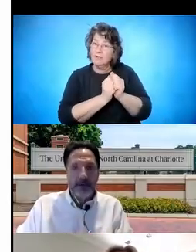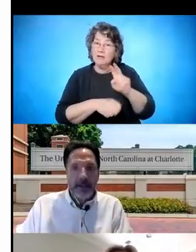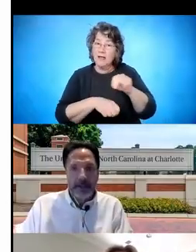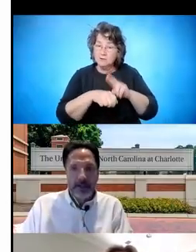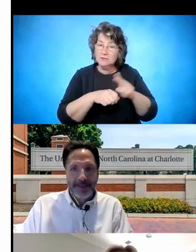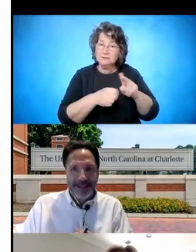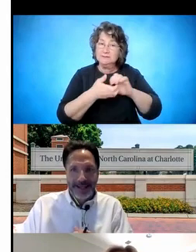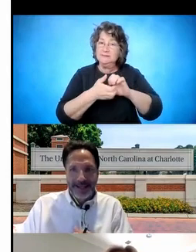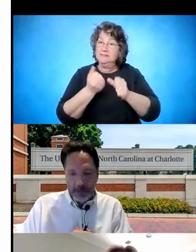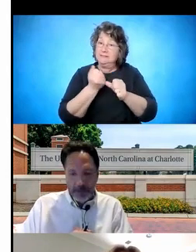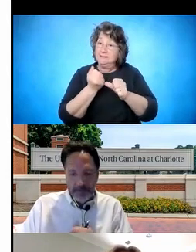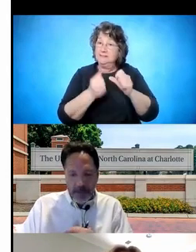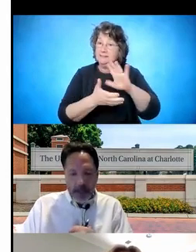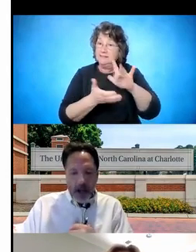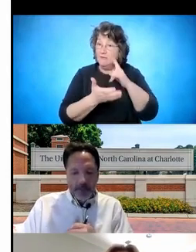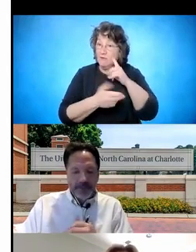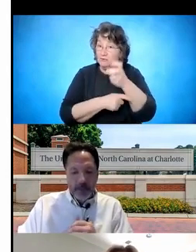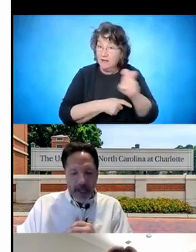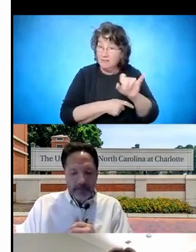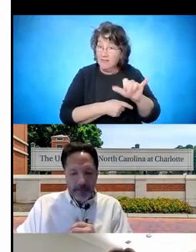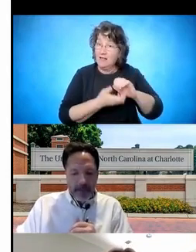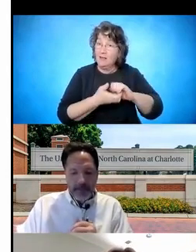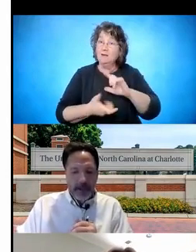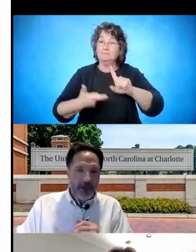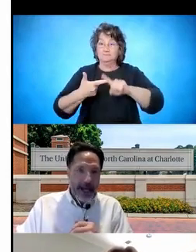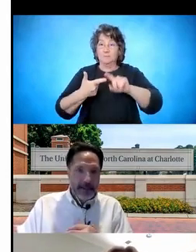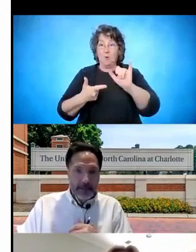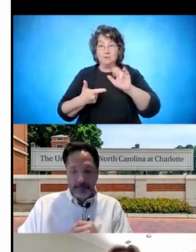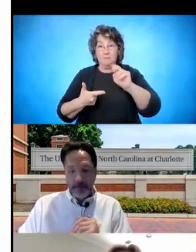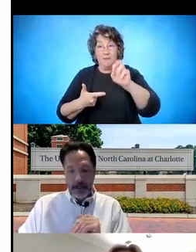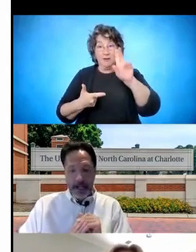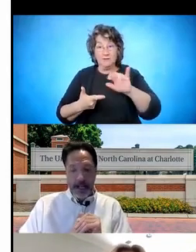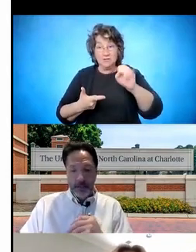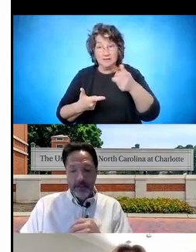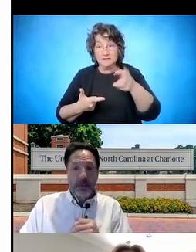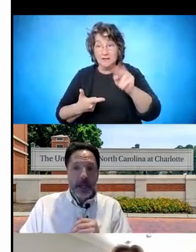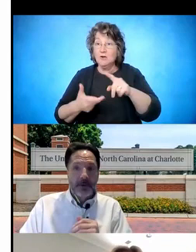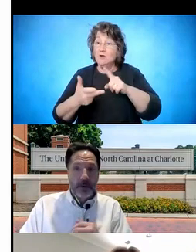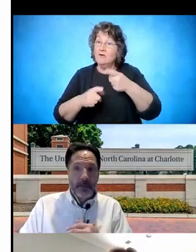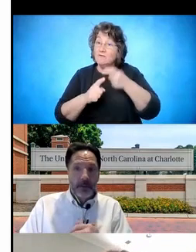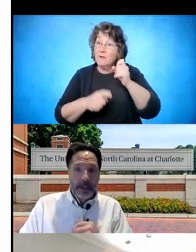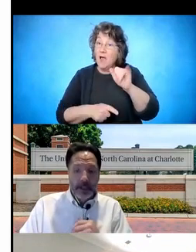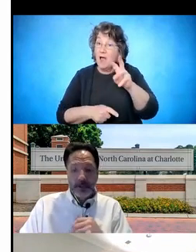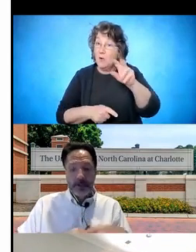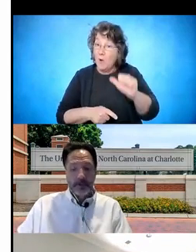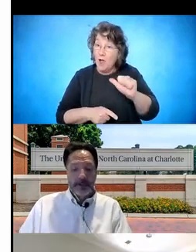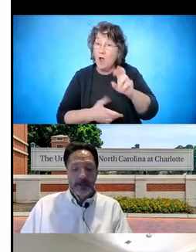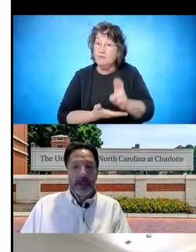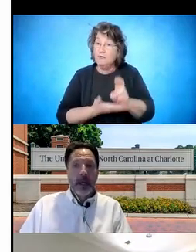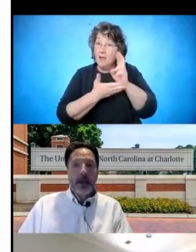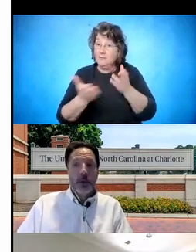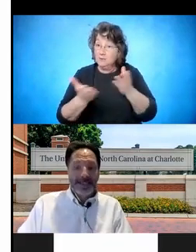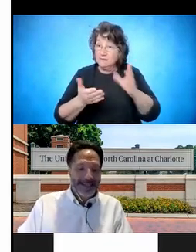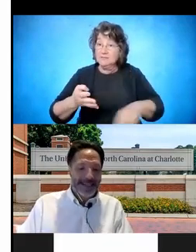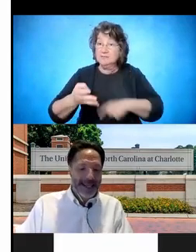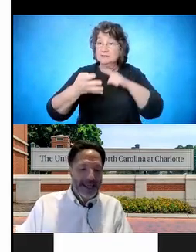Center on Transition, a collaborative. Also, we have with us Mary Jackson from Iowa Vocational Rehabilitation Services,